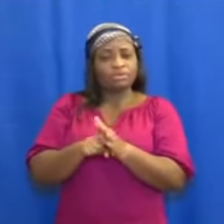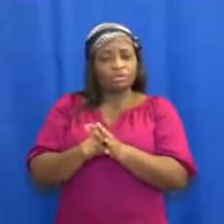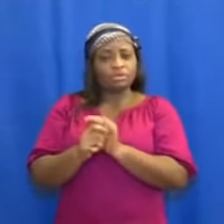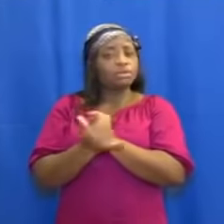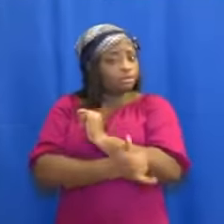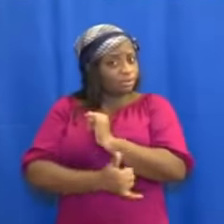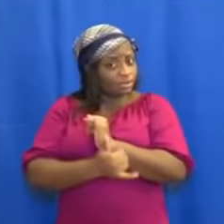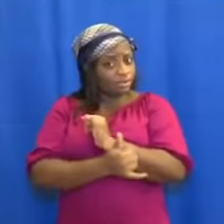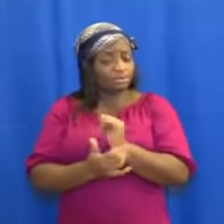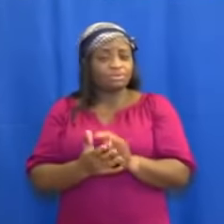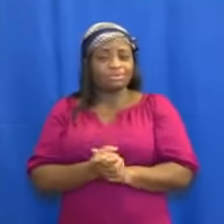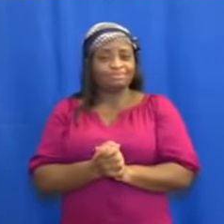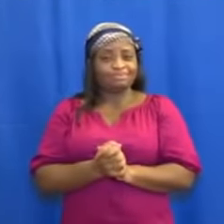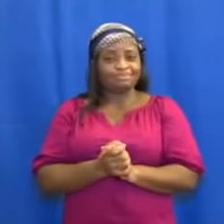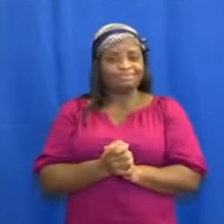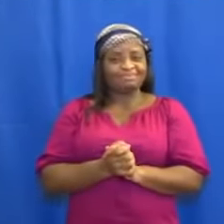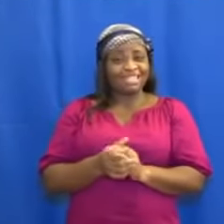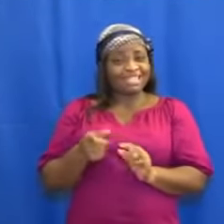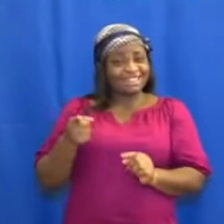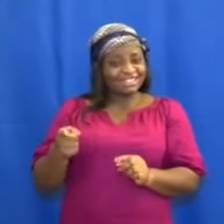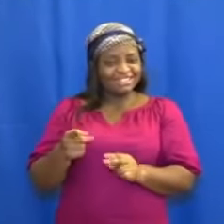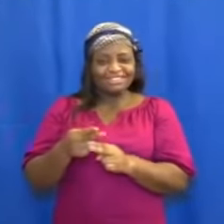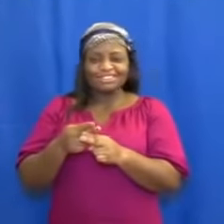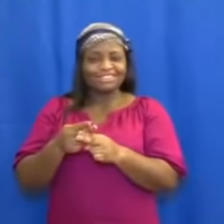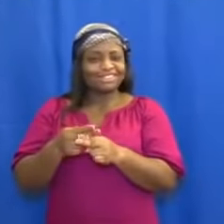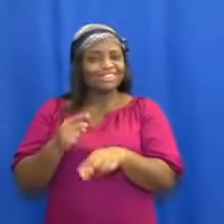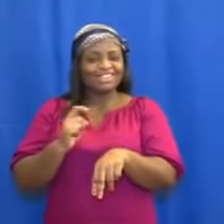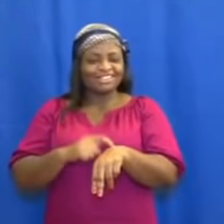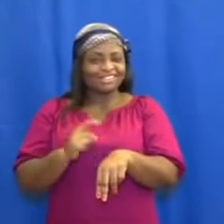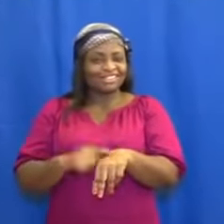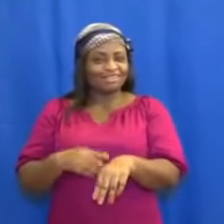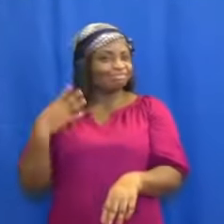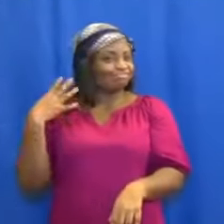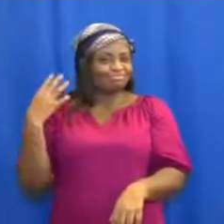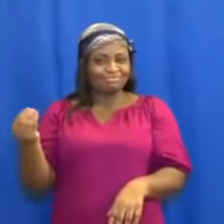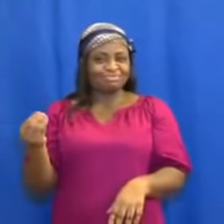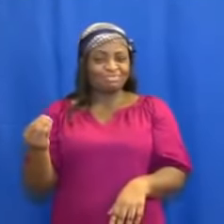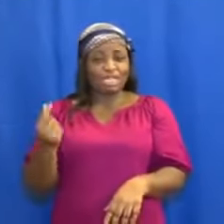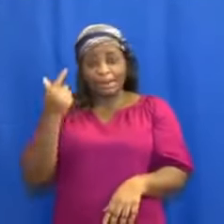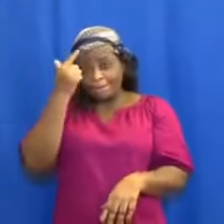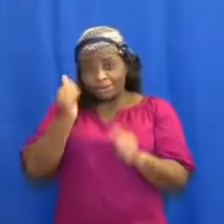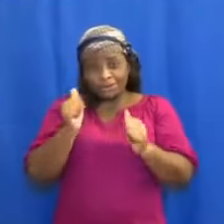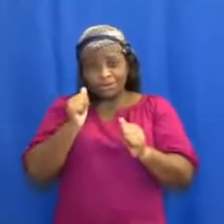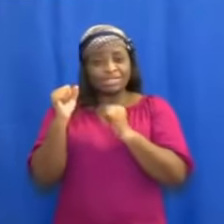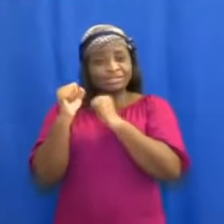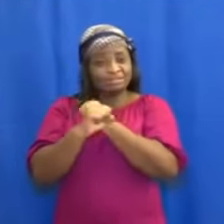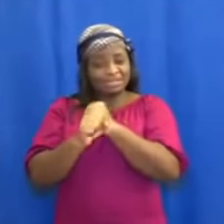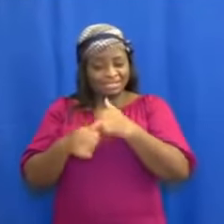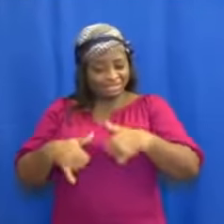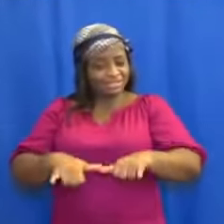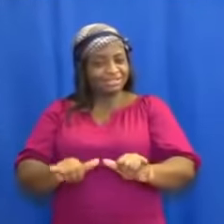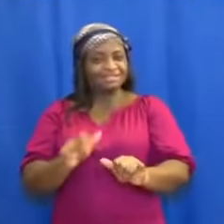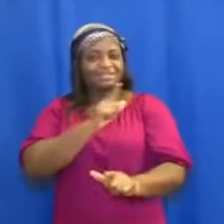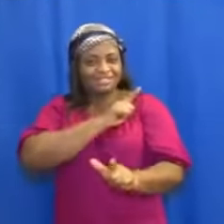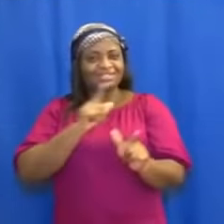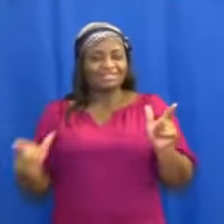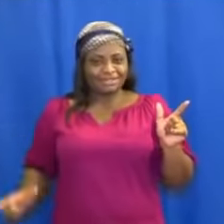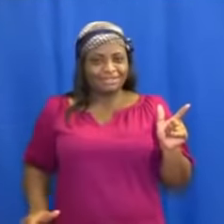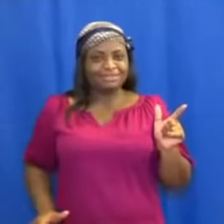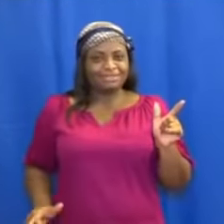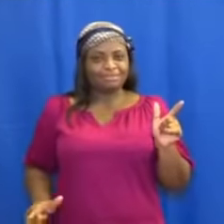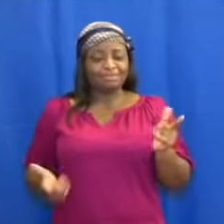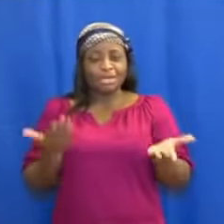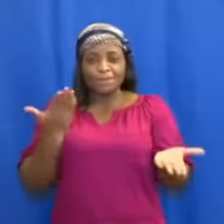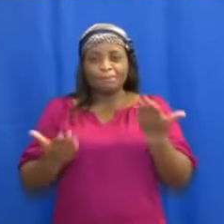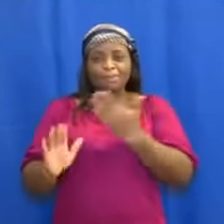This too shall pass, for the battle is still the laws. May God bless us all